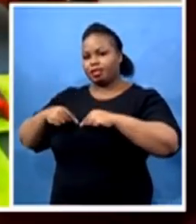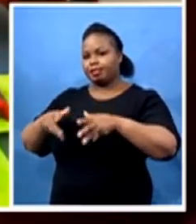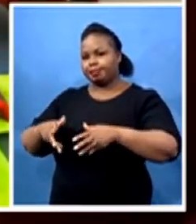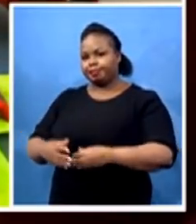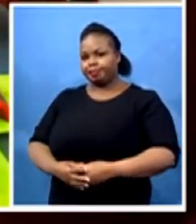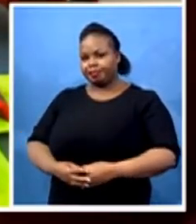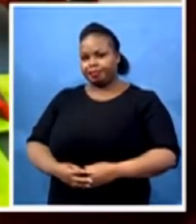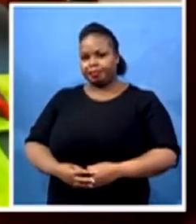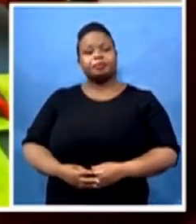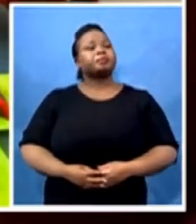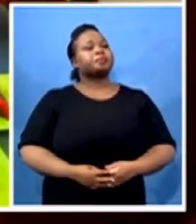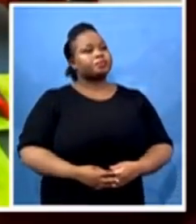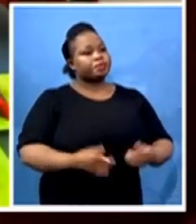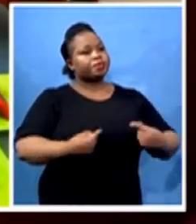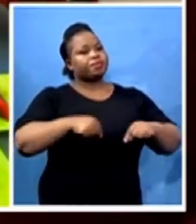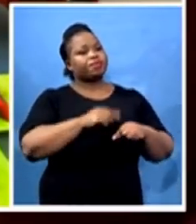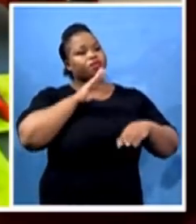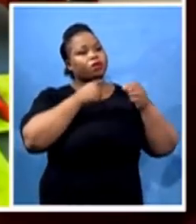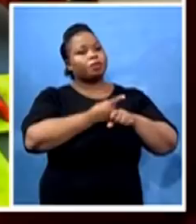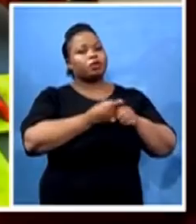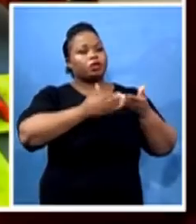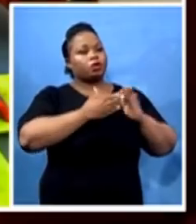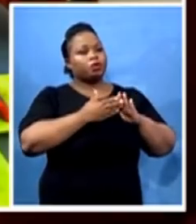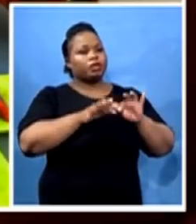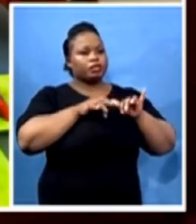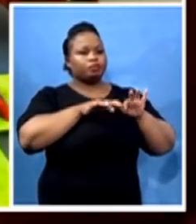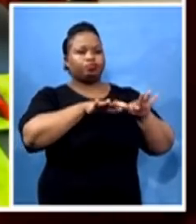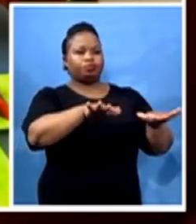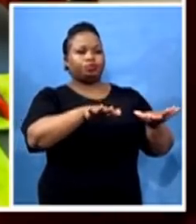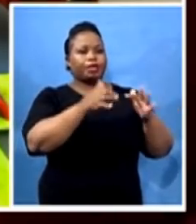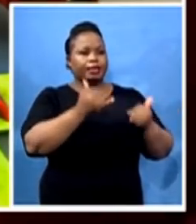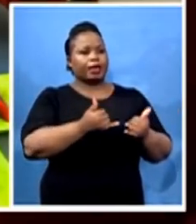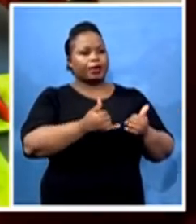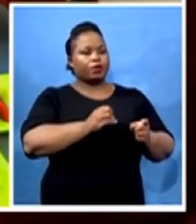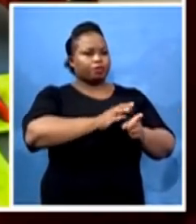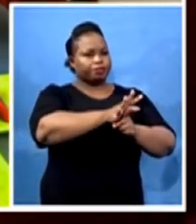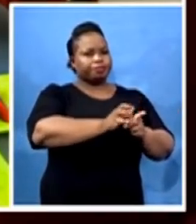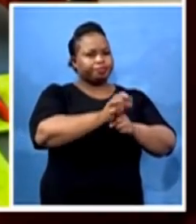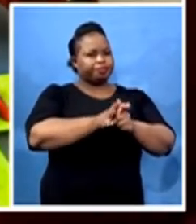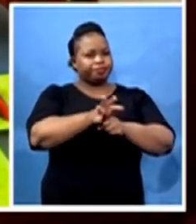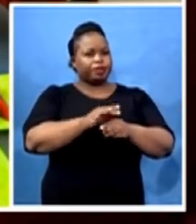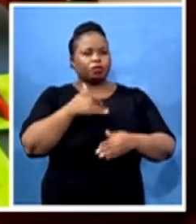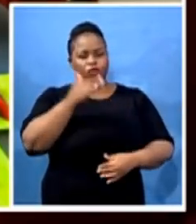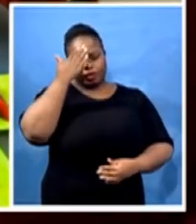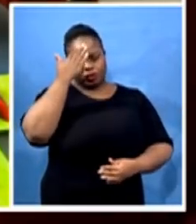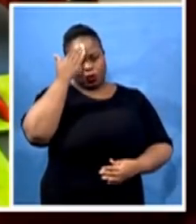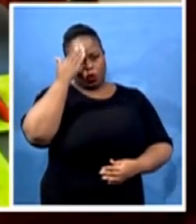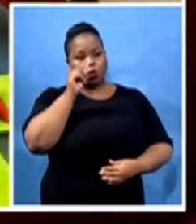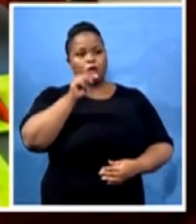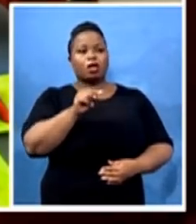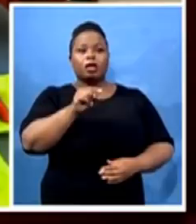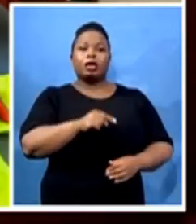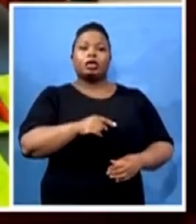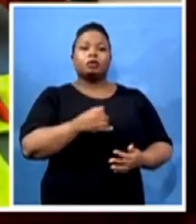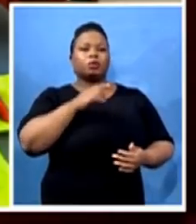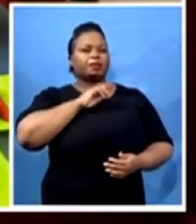transmission. I just want to remind the viewers about what we know about these waves that I remember Professor Salim Abdul Karim was